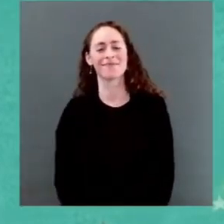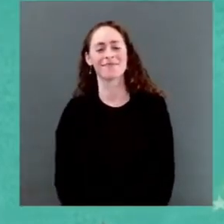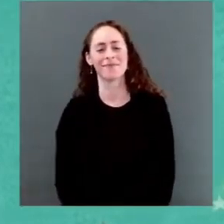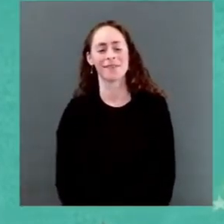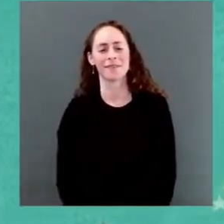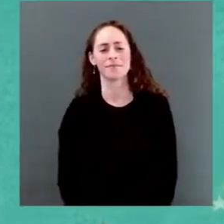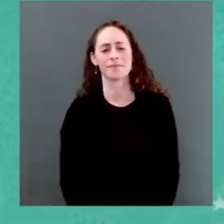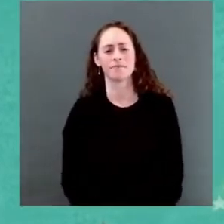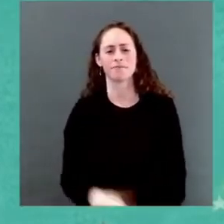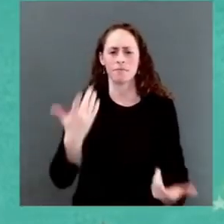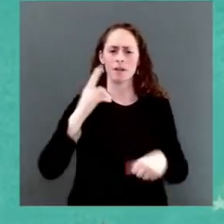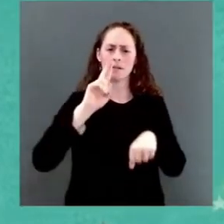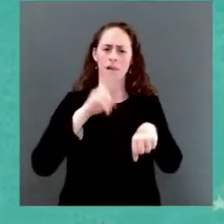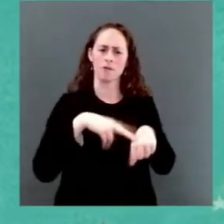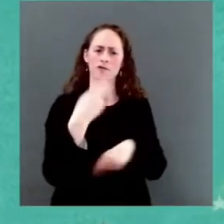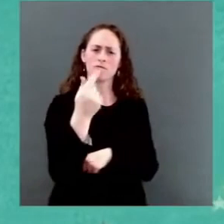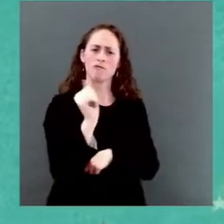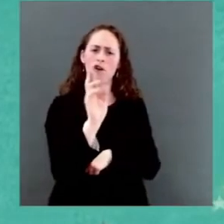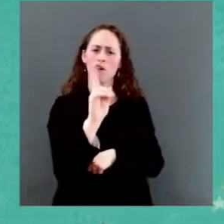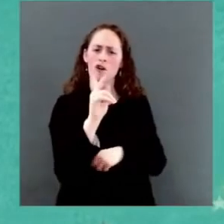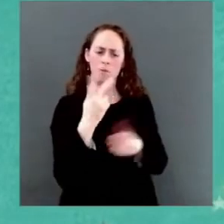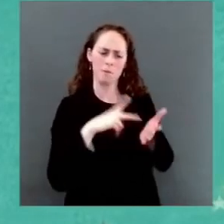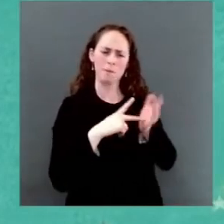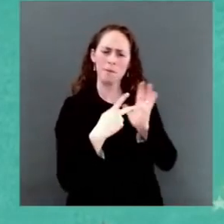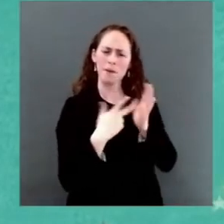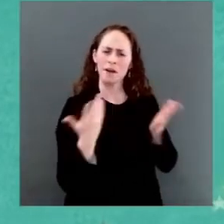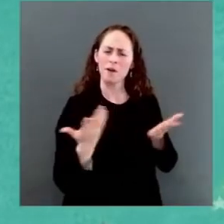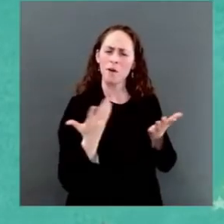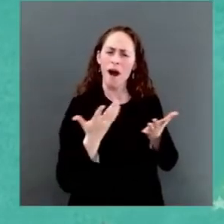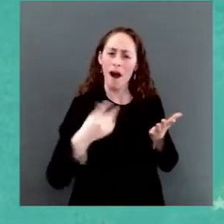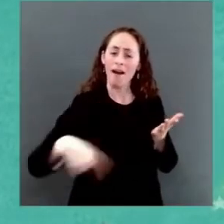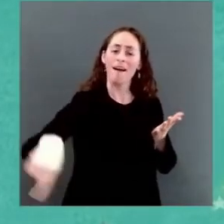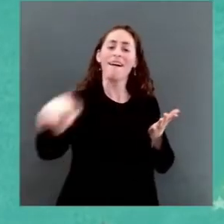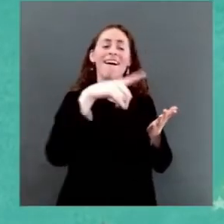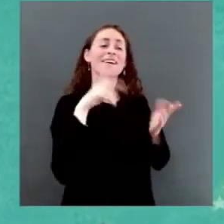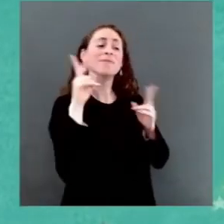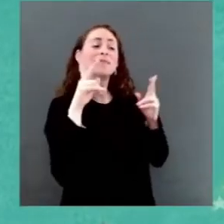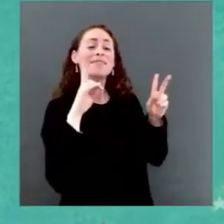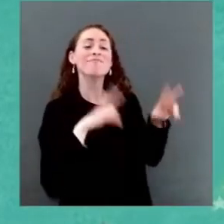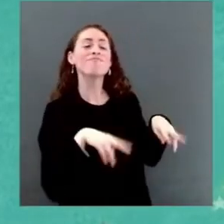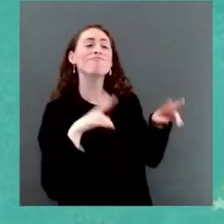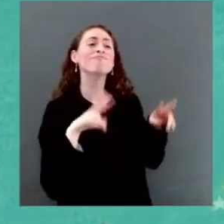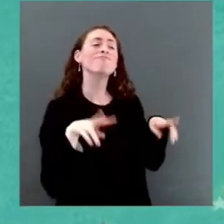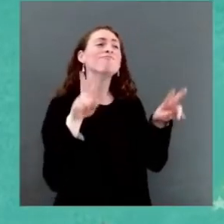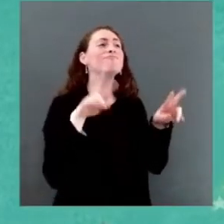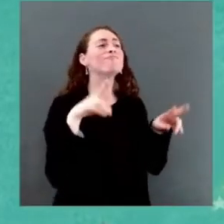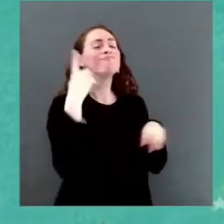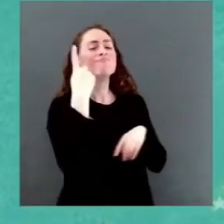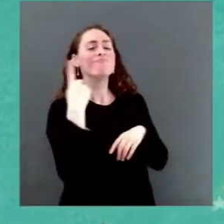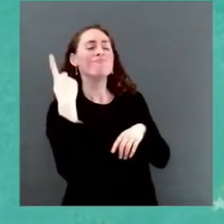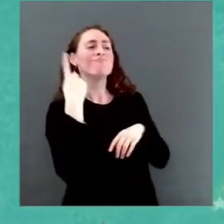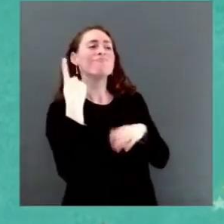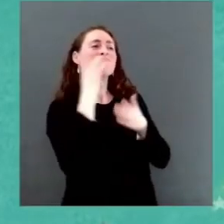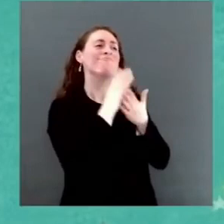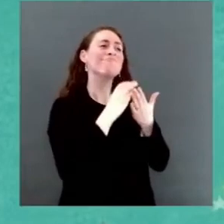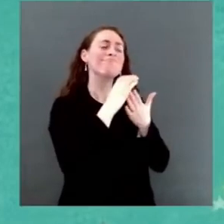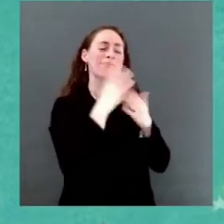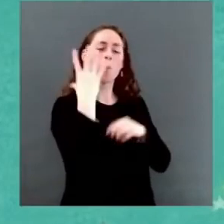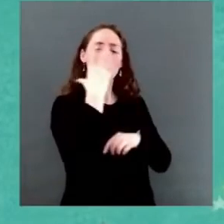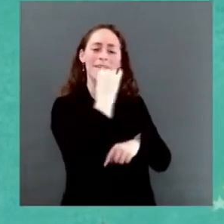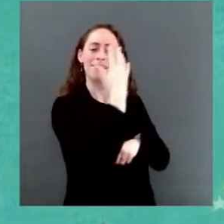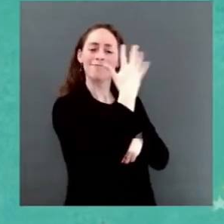reminder that public lands are places that bring us together. My heartfelt thanks to Interior Department